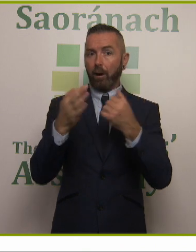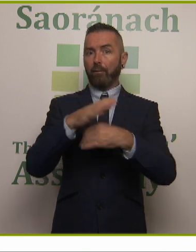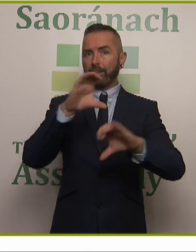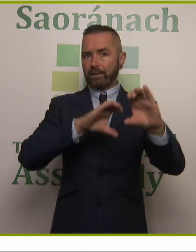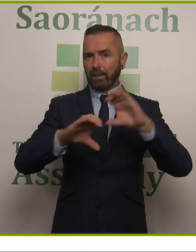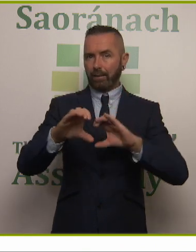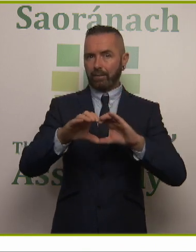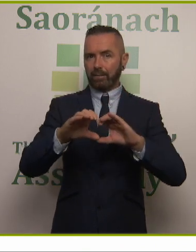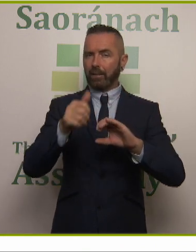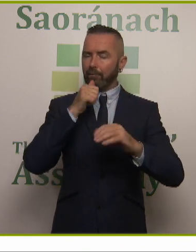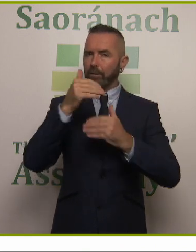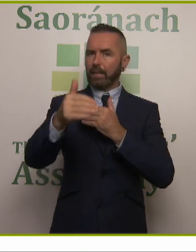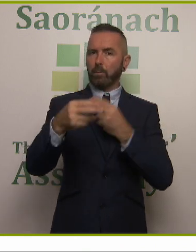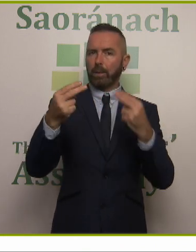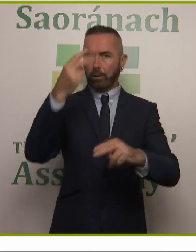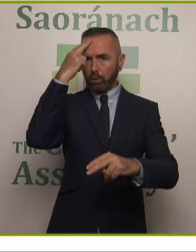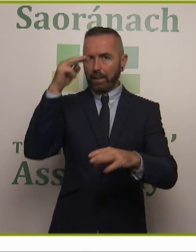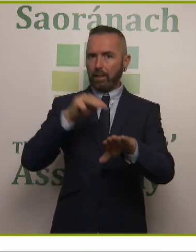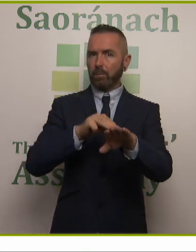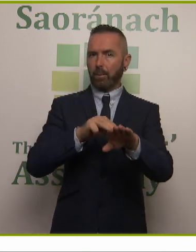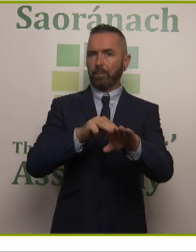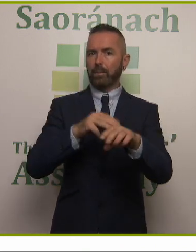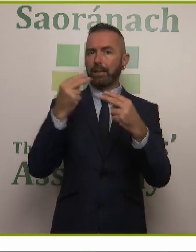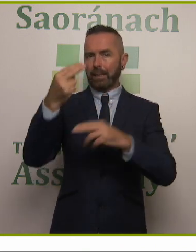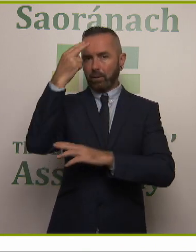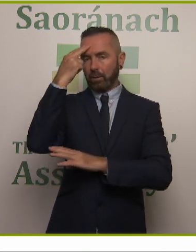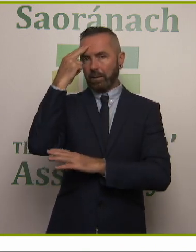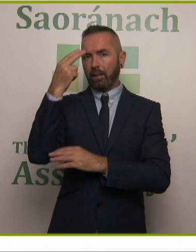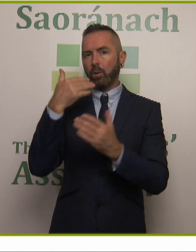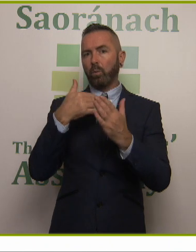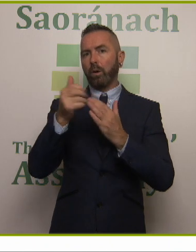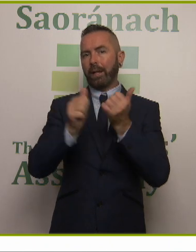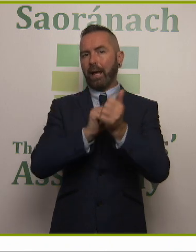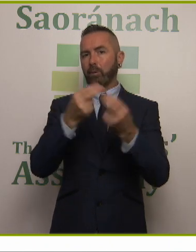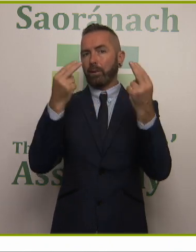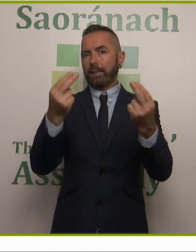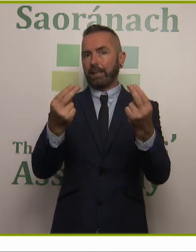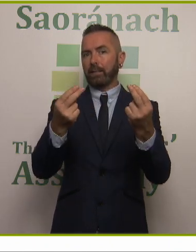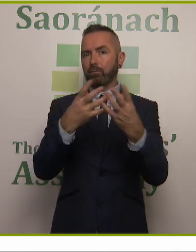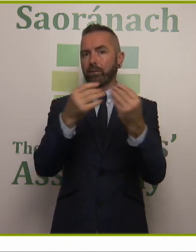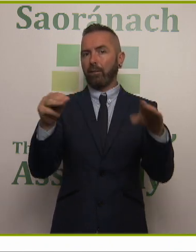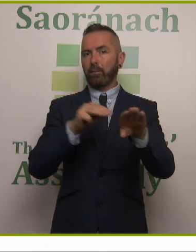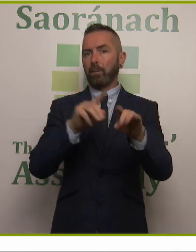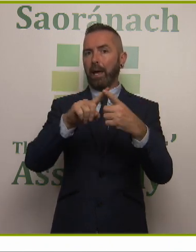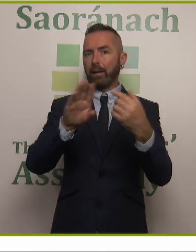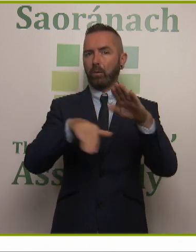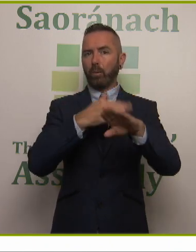They need to understand what the problem is. They need to understand what action is needed and where it's needed.